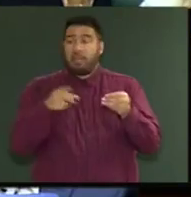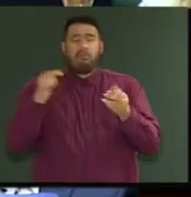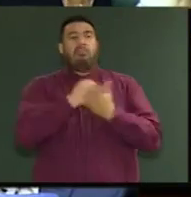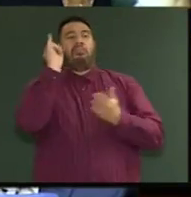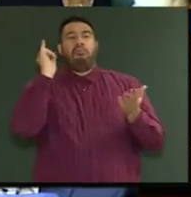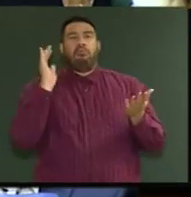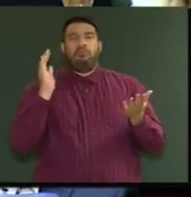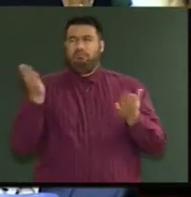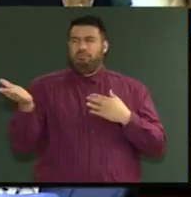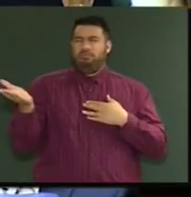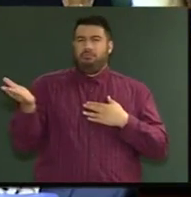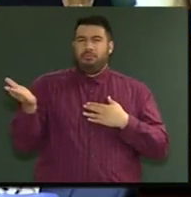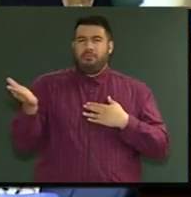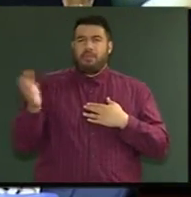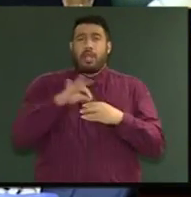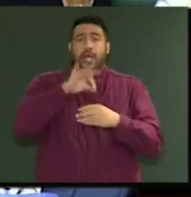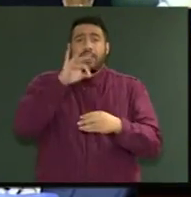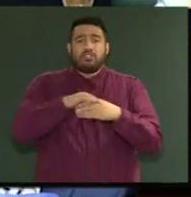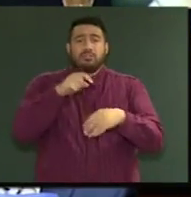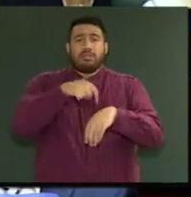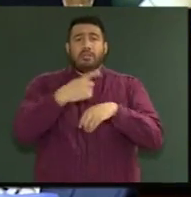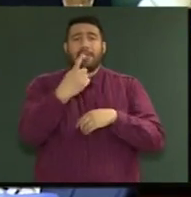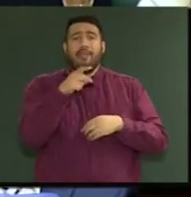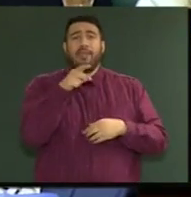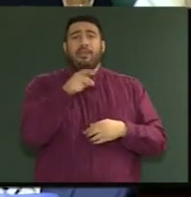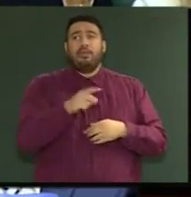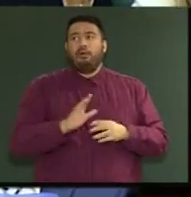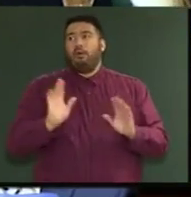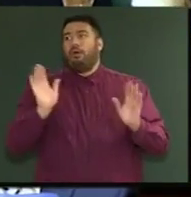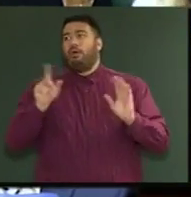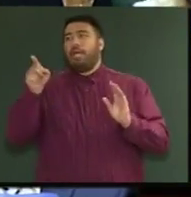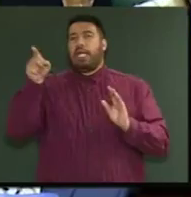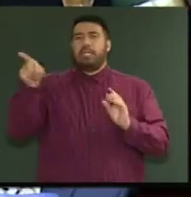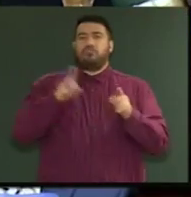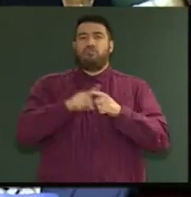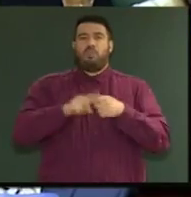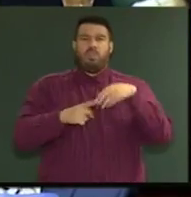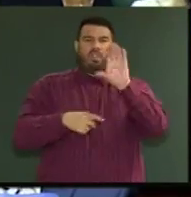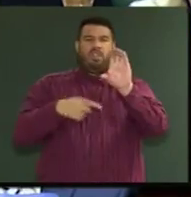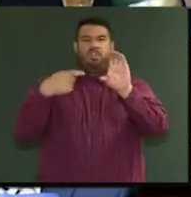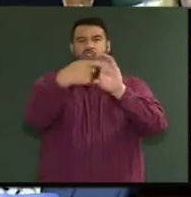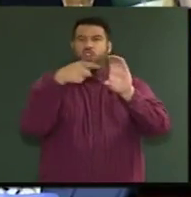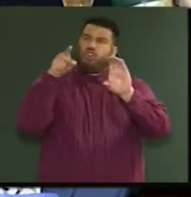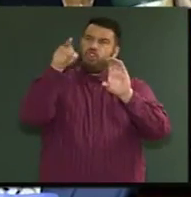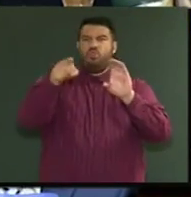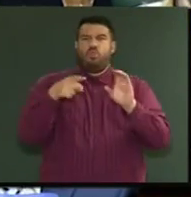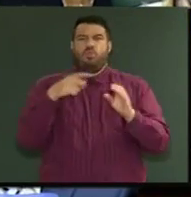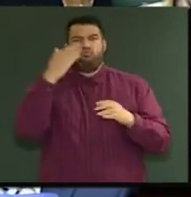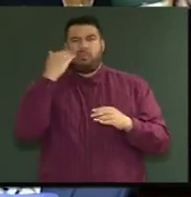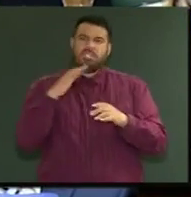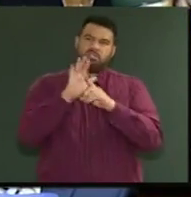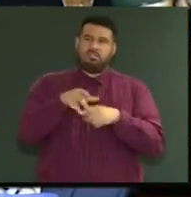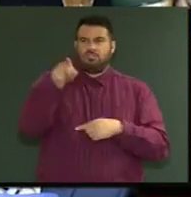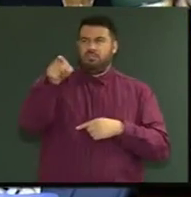election time. As soon as we hit election time, uh-oh, pull out the racism card, it's a winner every time. So